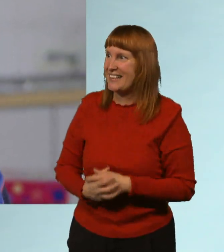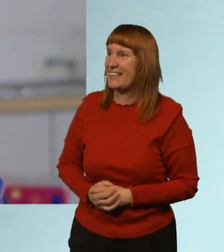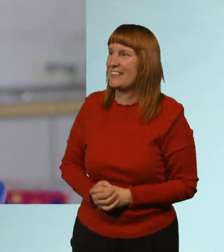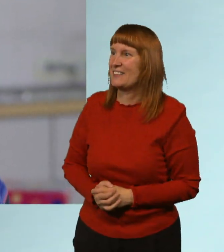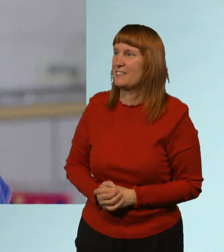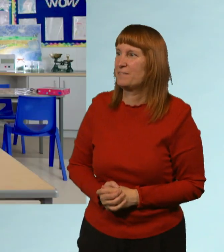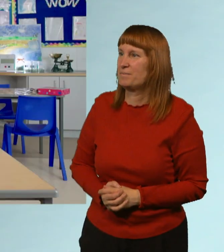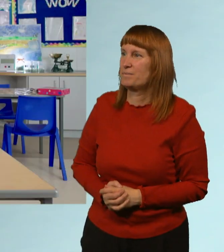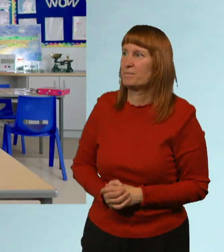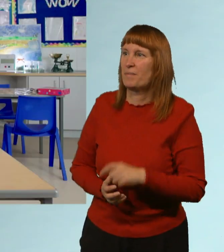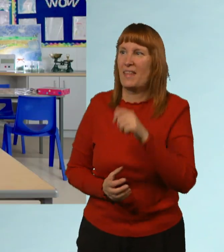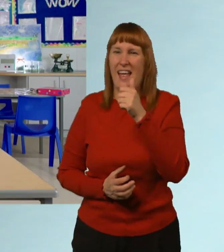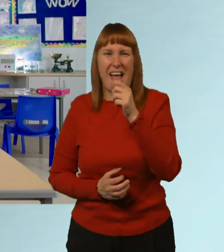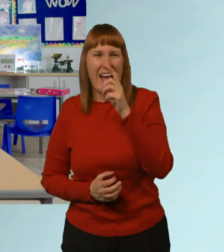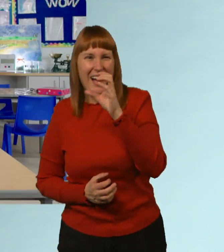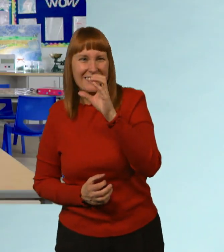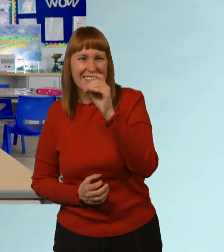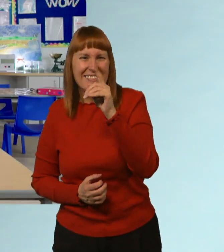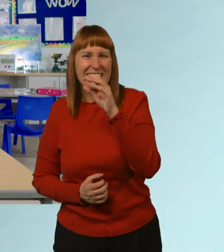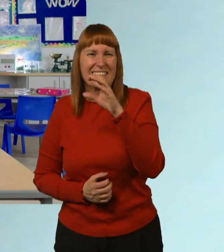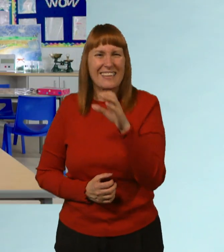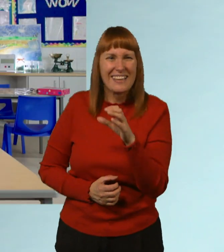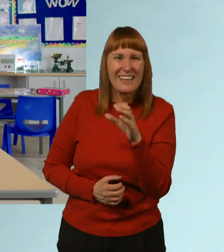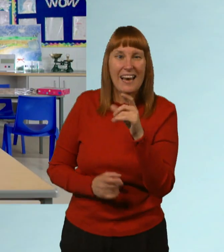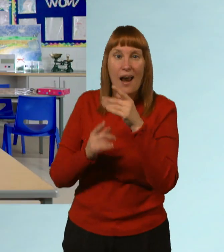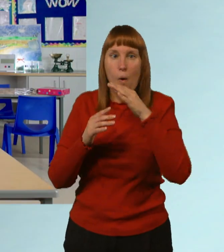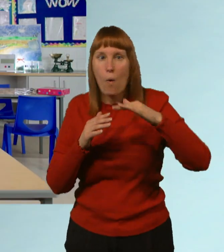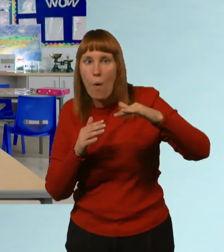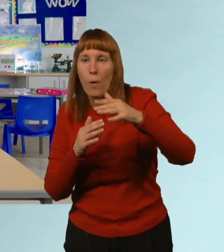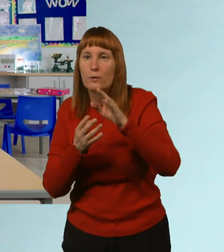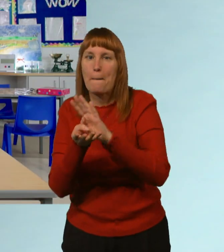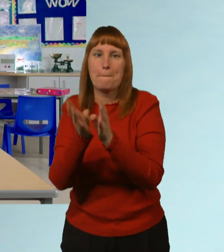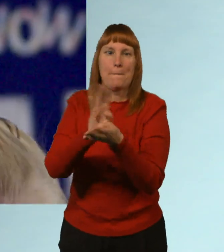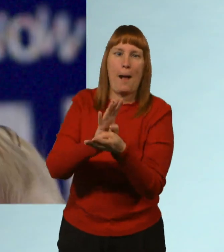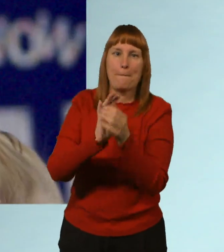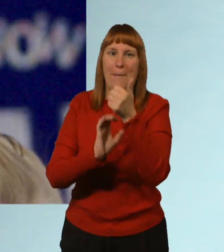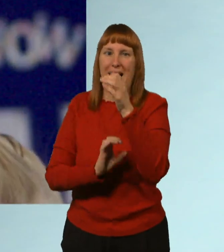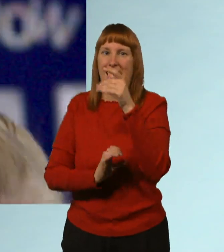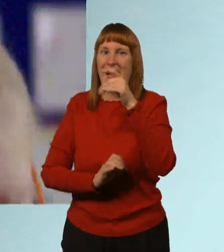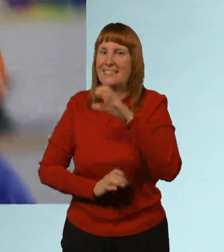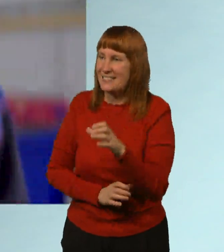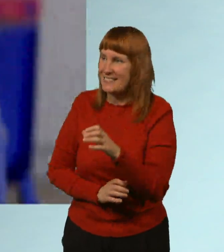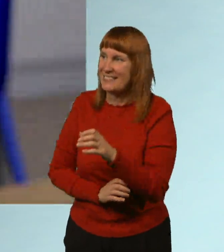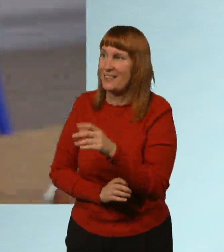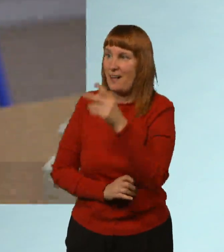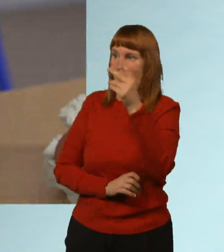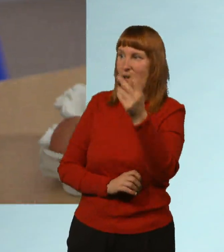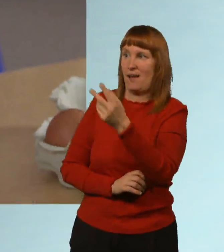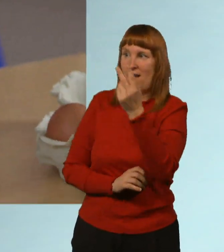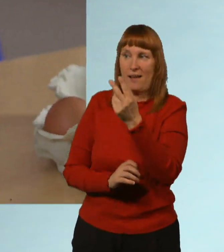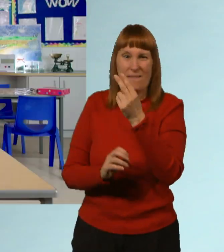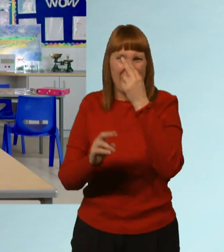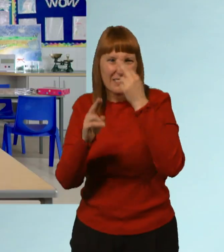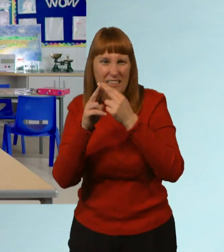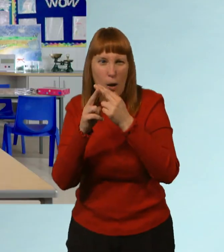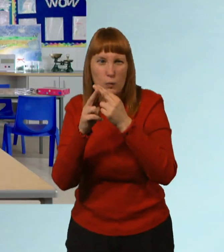Acidic. Like how the ocean is becoming acidic. Yes. And Killian and Tara want to find out what acidic